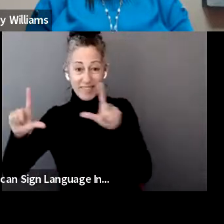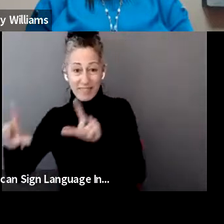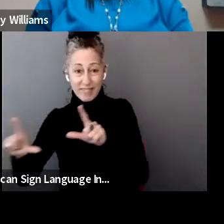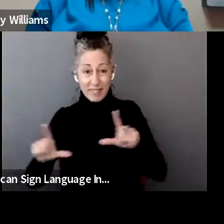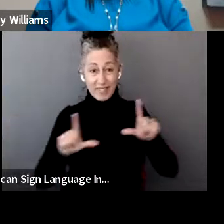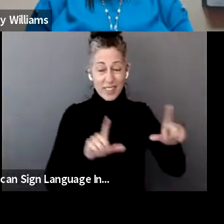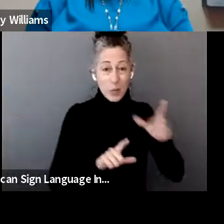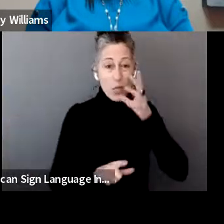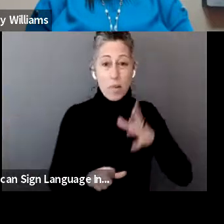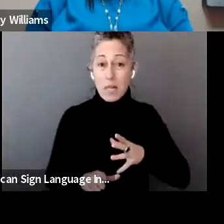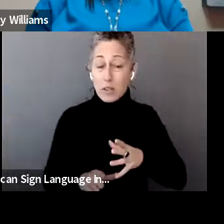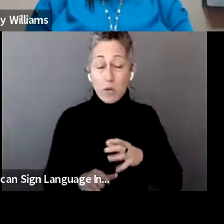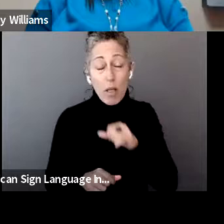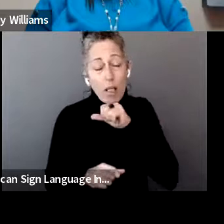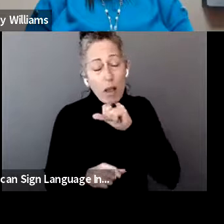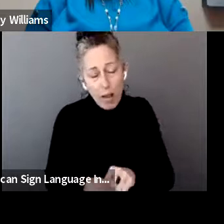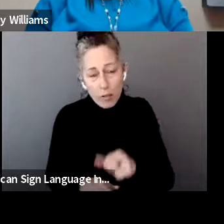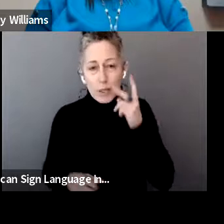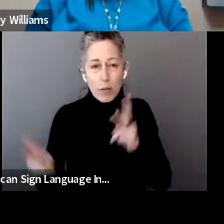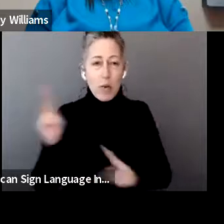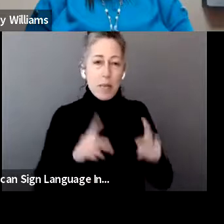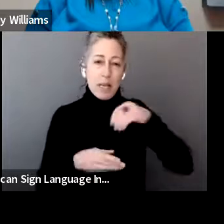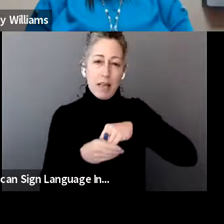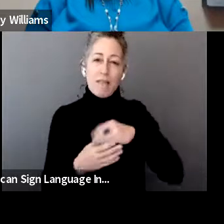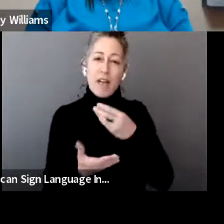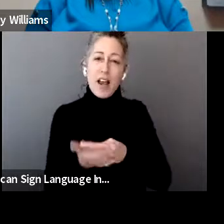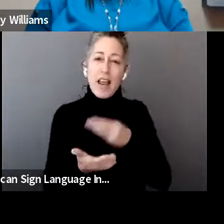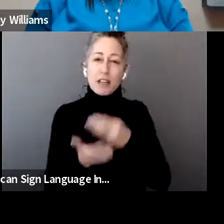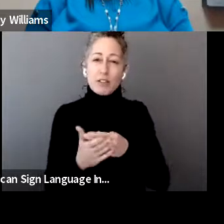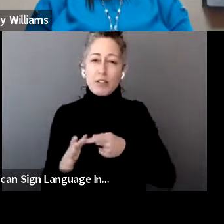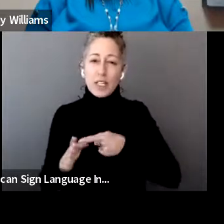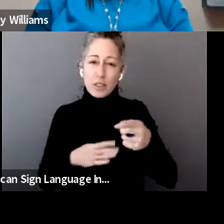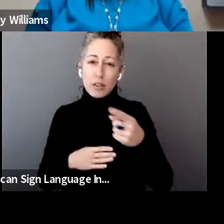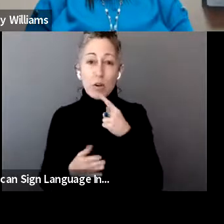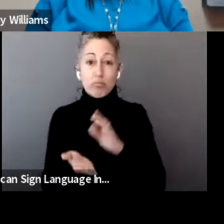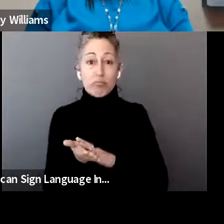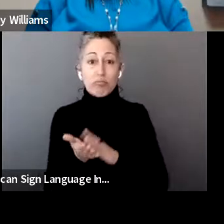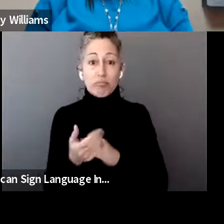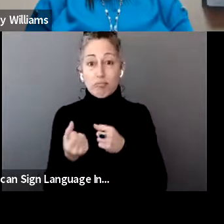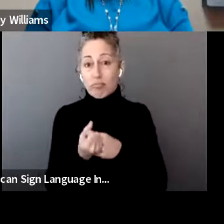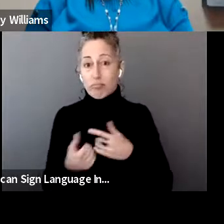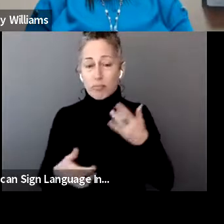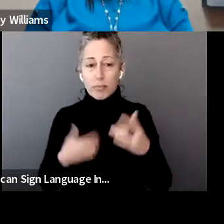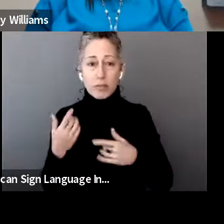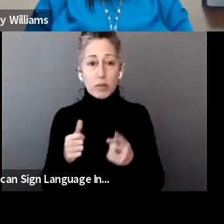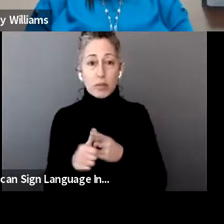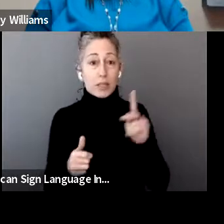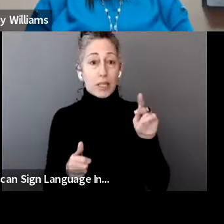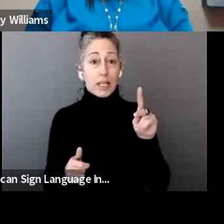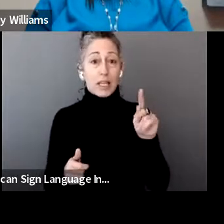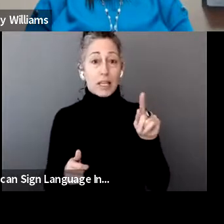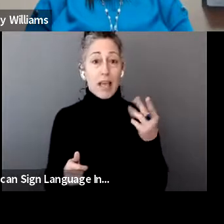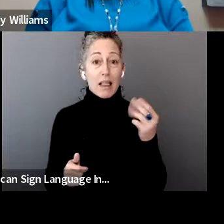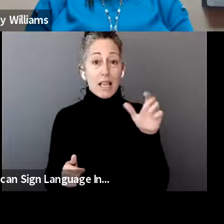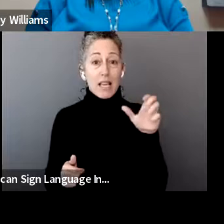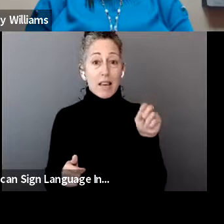services field. So kudos for our panelists on today. First, we have Kathleen Fox, who